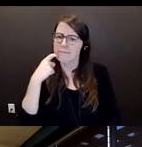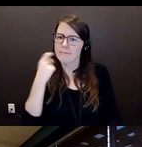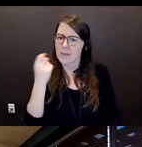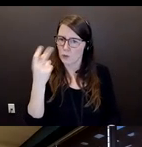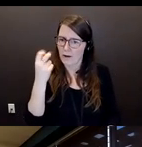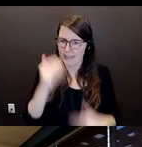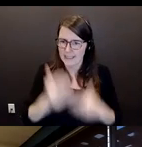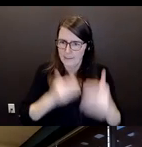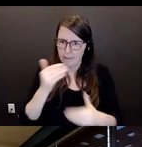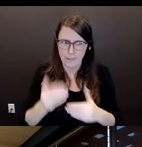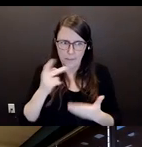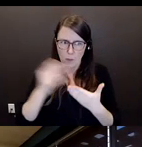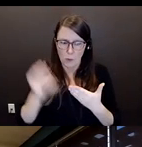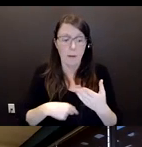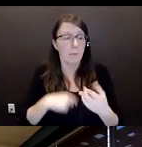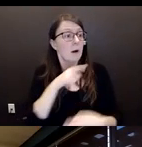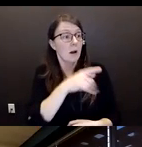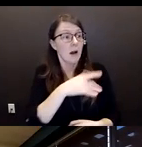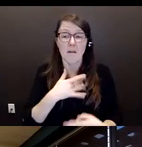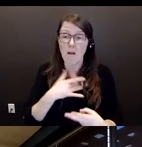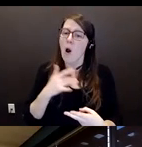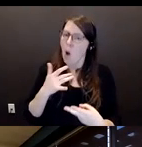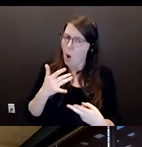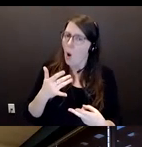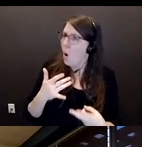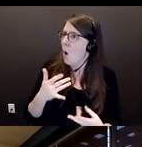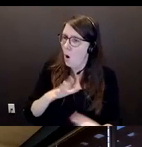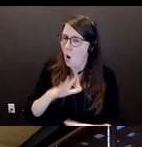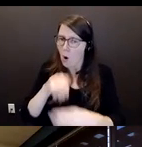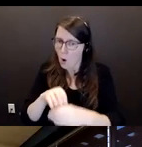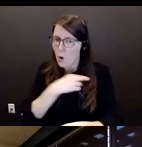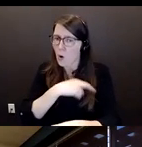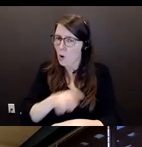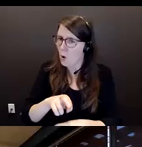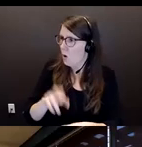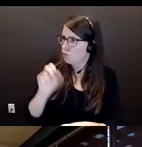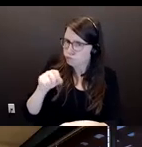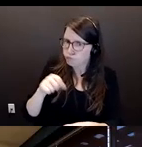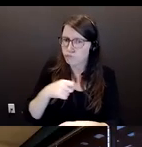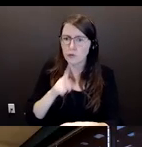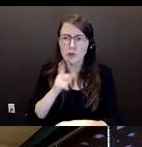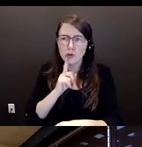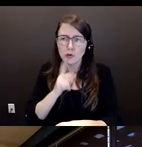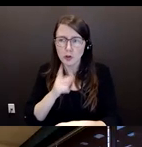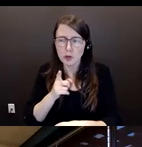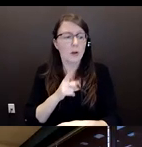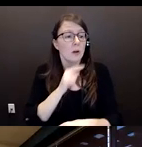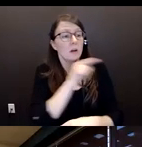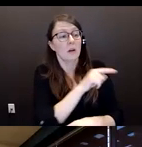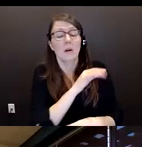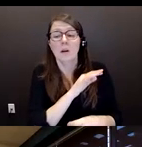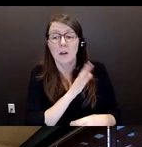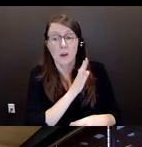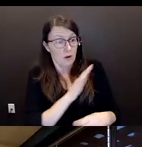relate to in the sense of ministry. And so there was a huge, a huge part of her